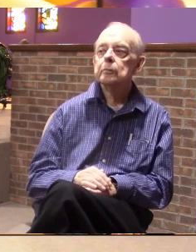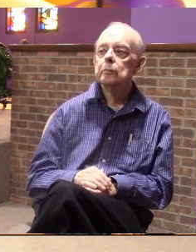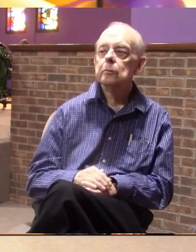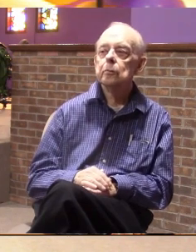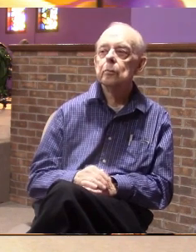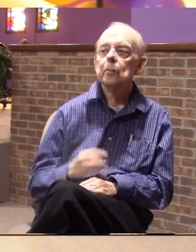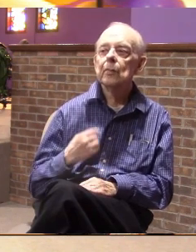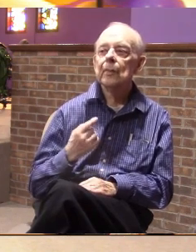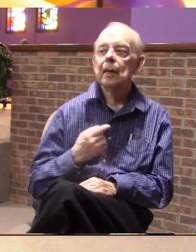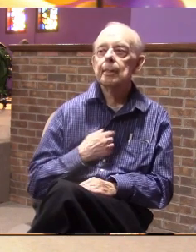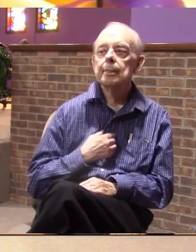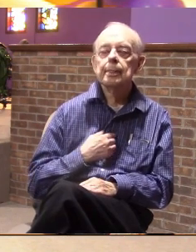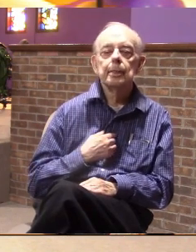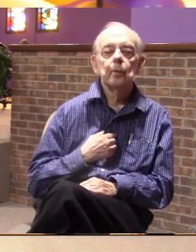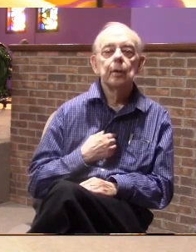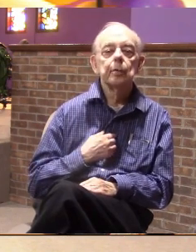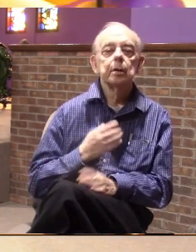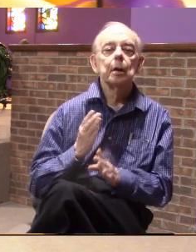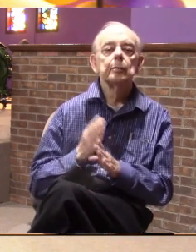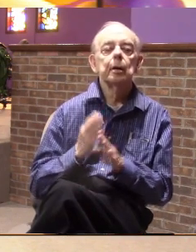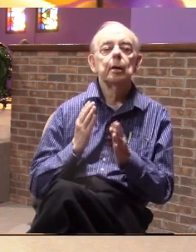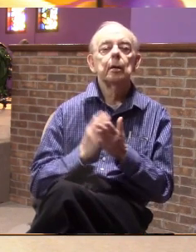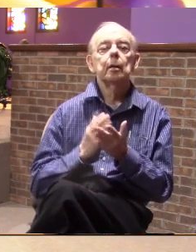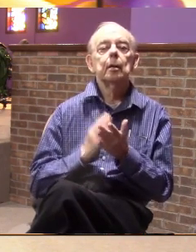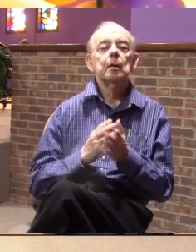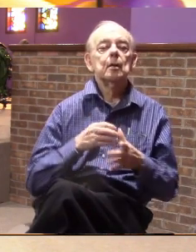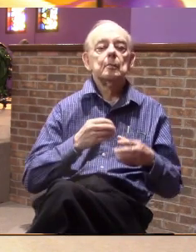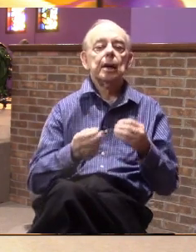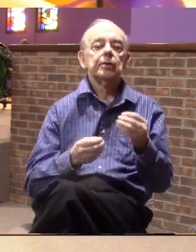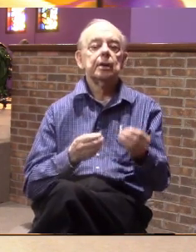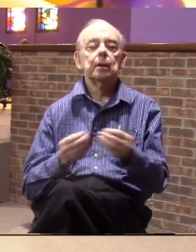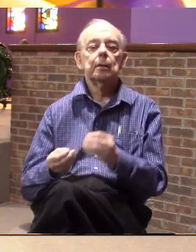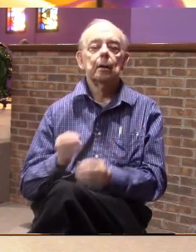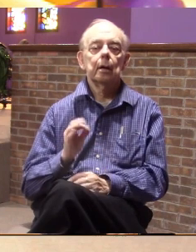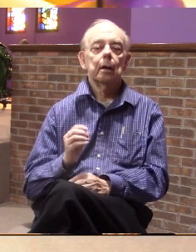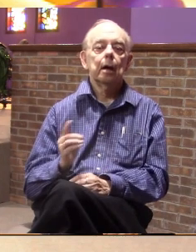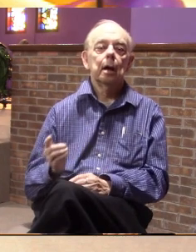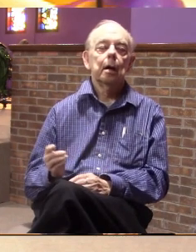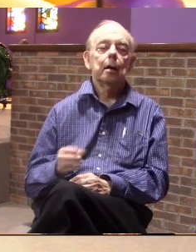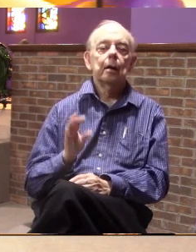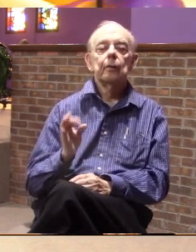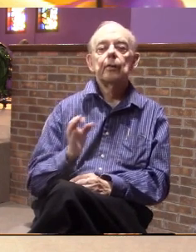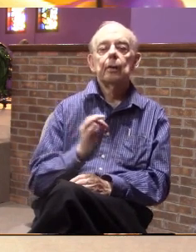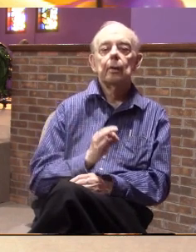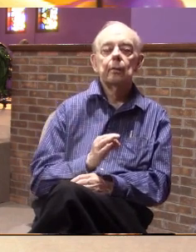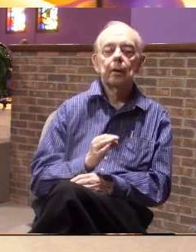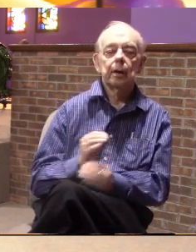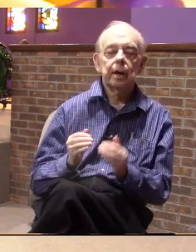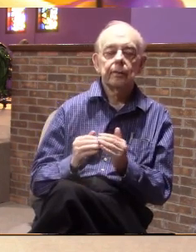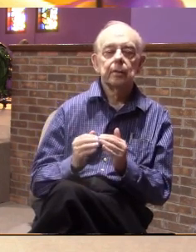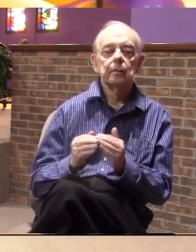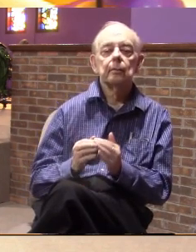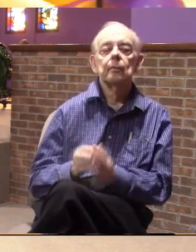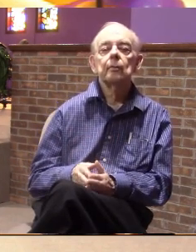we were at bus stops passing it out fear filled even